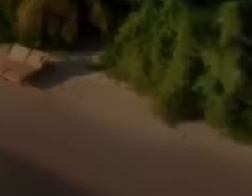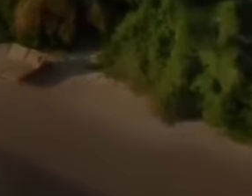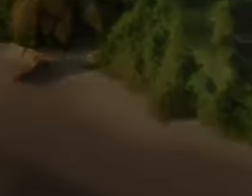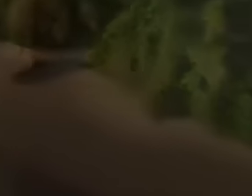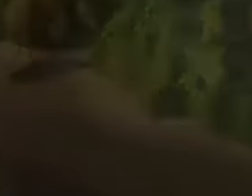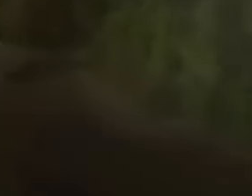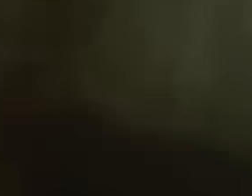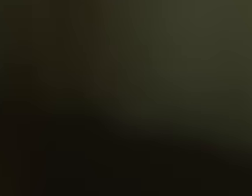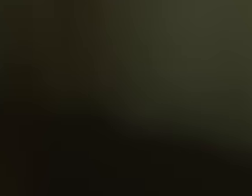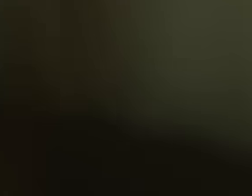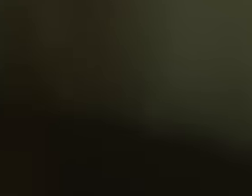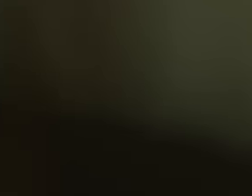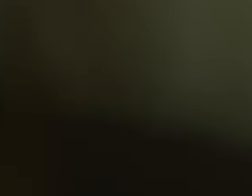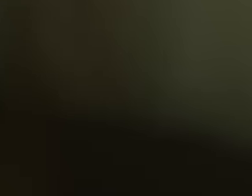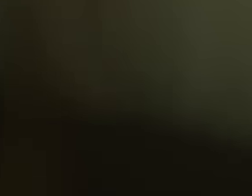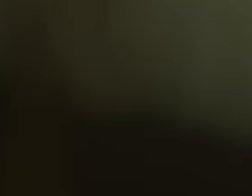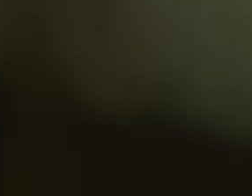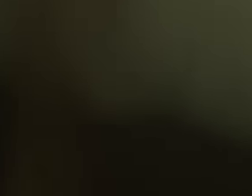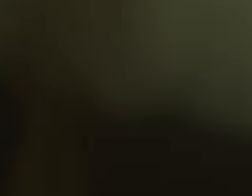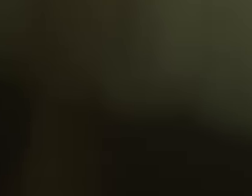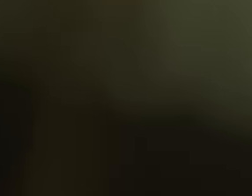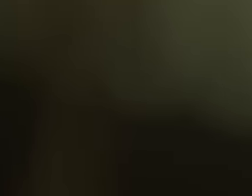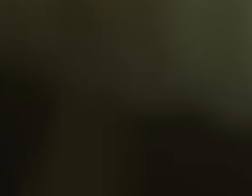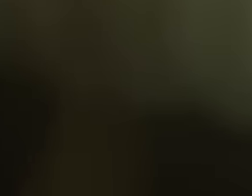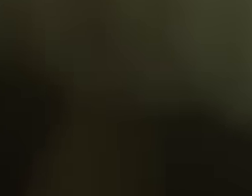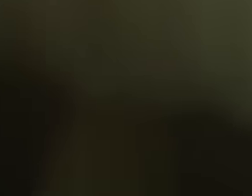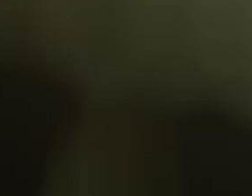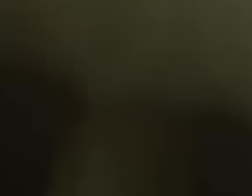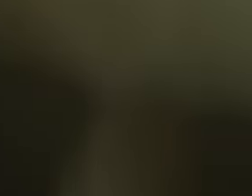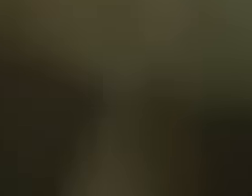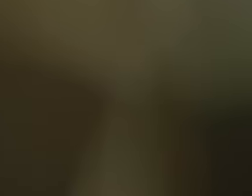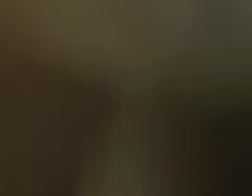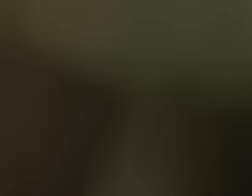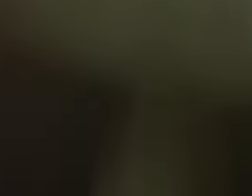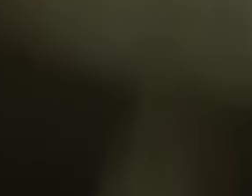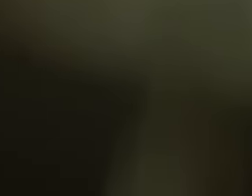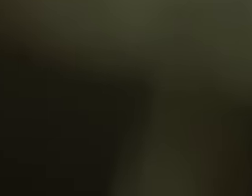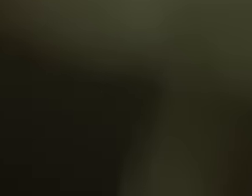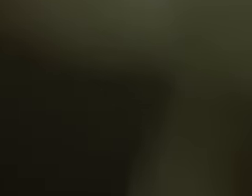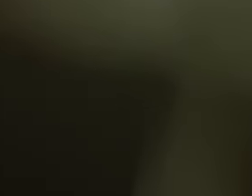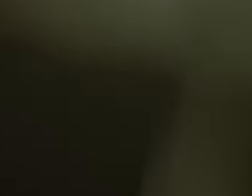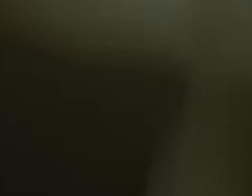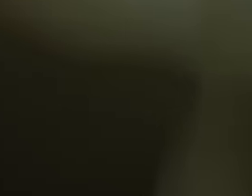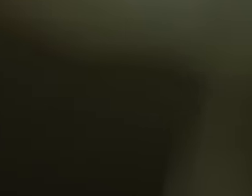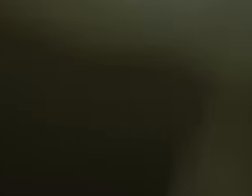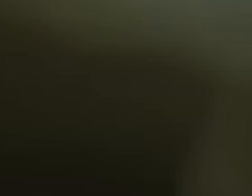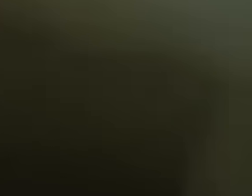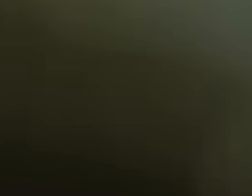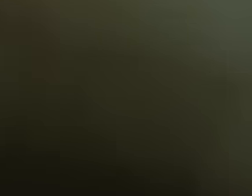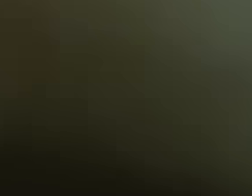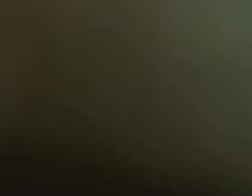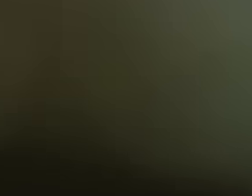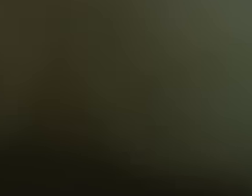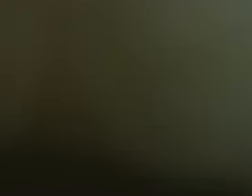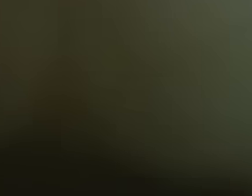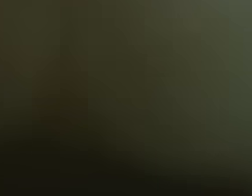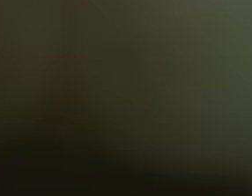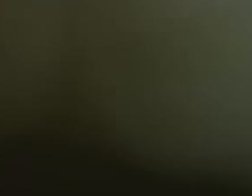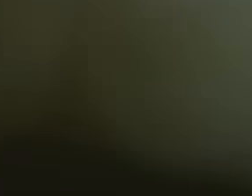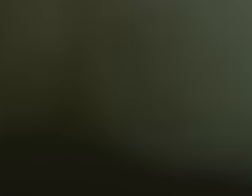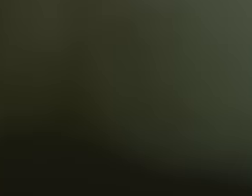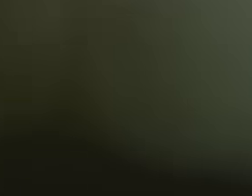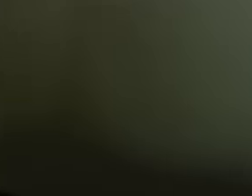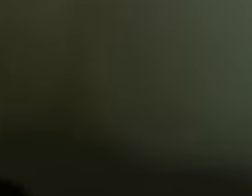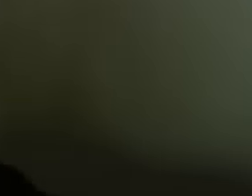How lovely is your dwelling place, O Lord,